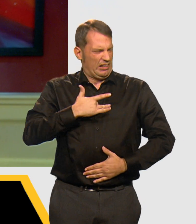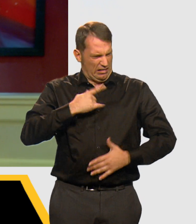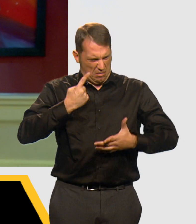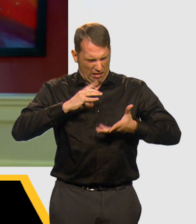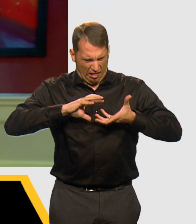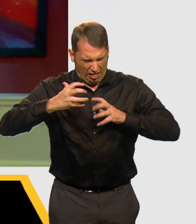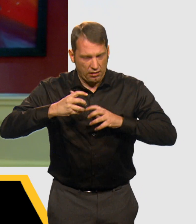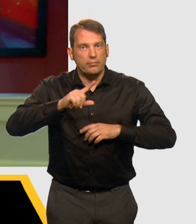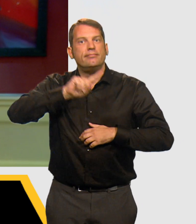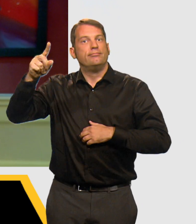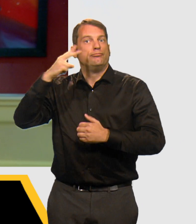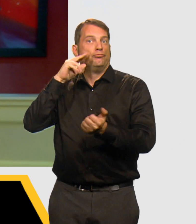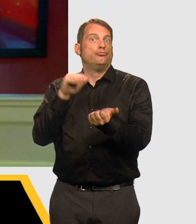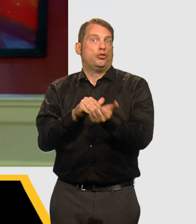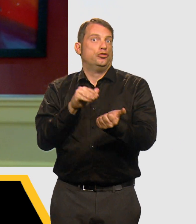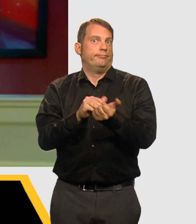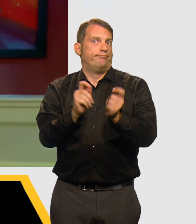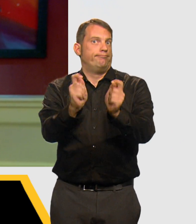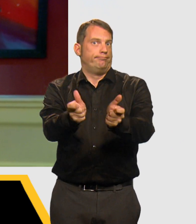if something doesn't feel right.